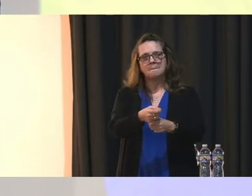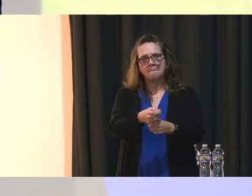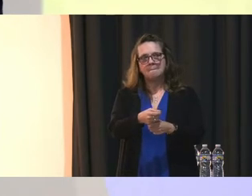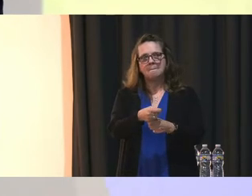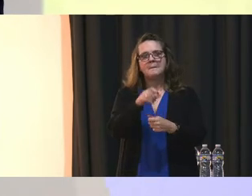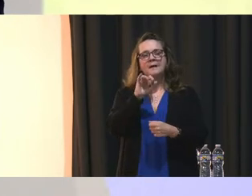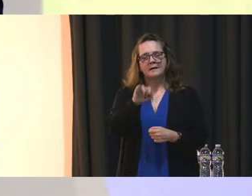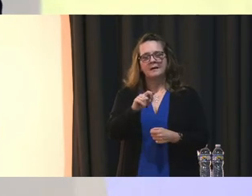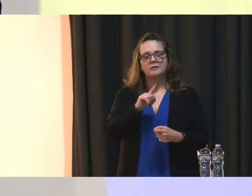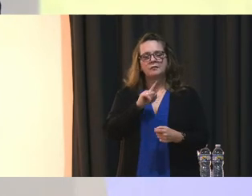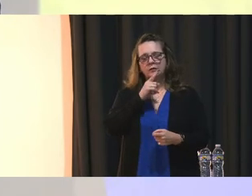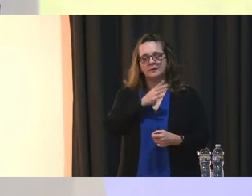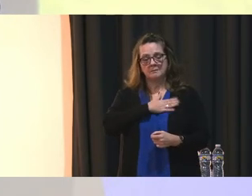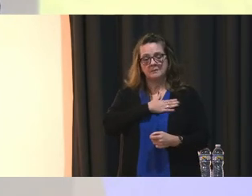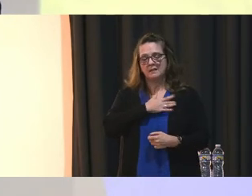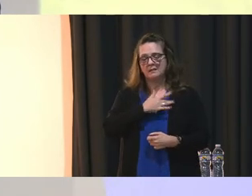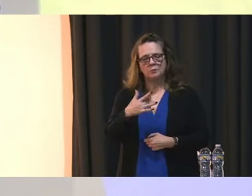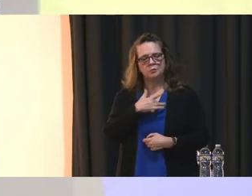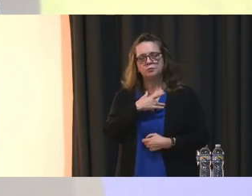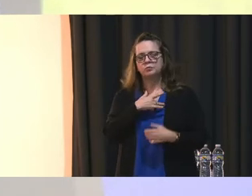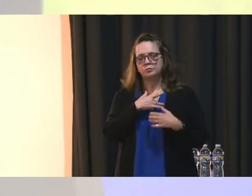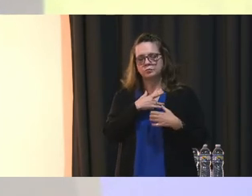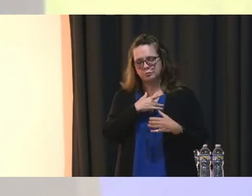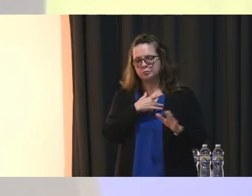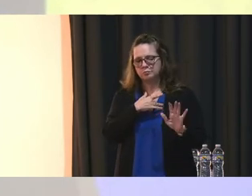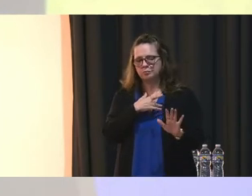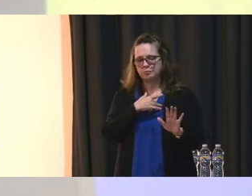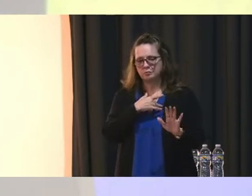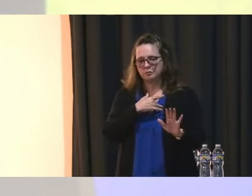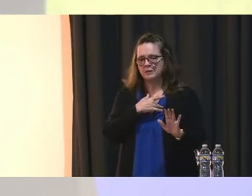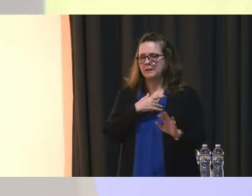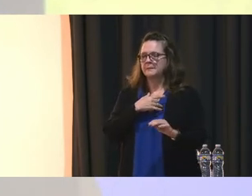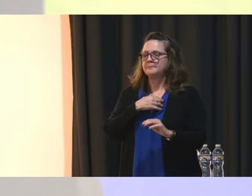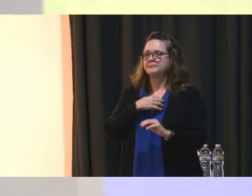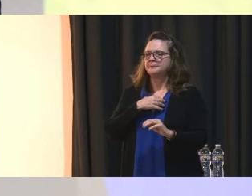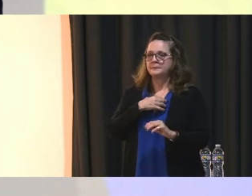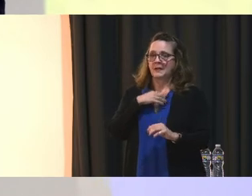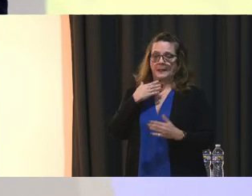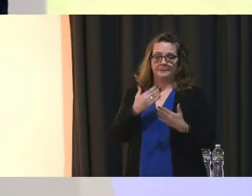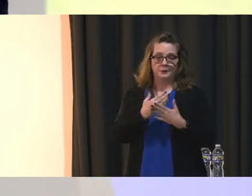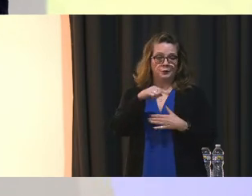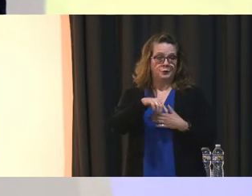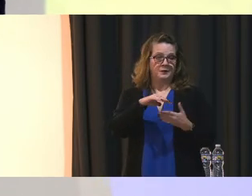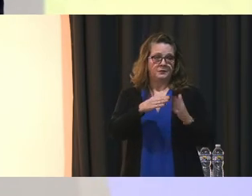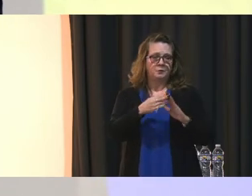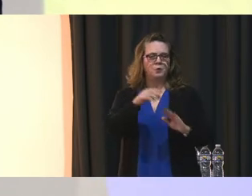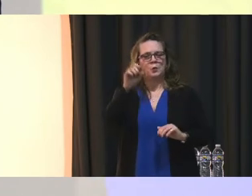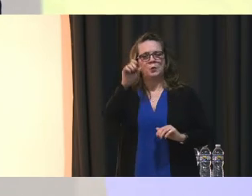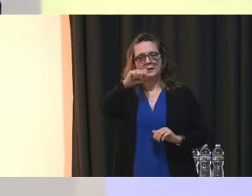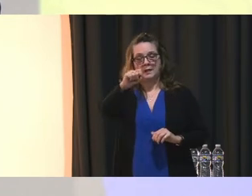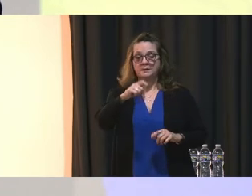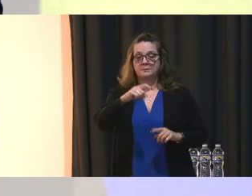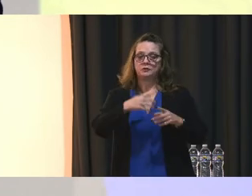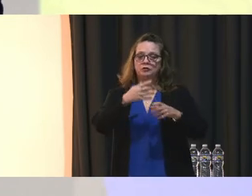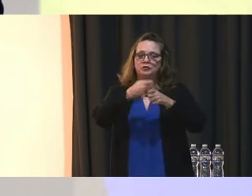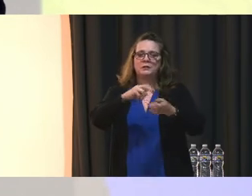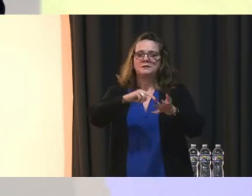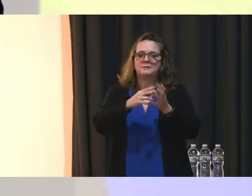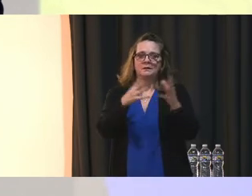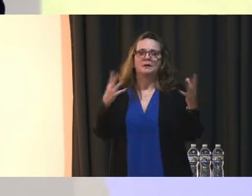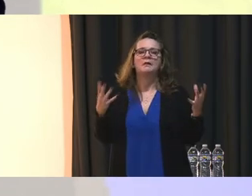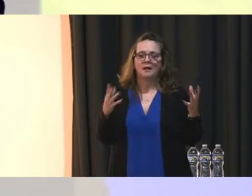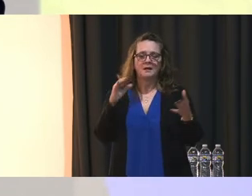near and dear to me. You know, I might be new to this community, but trust means a lot. And that's why I'm here